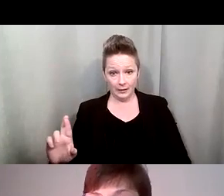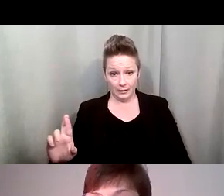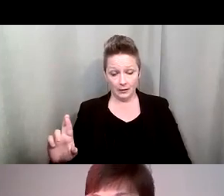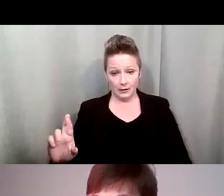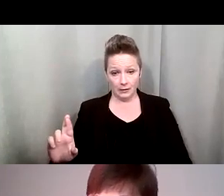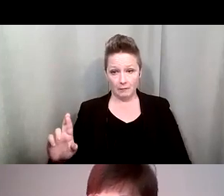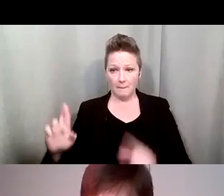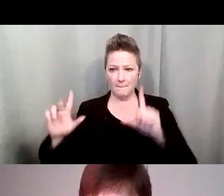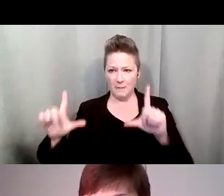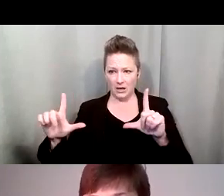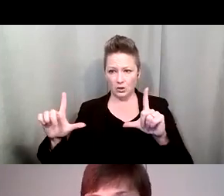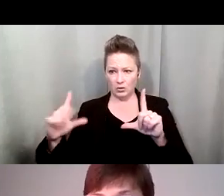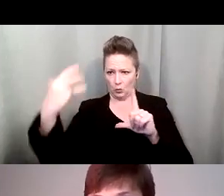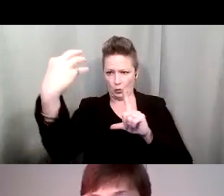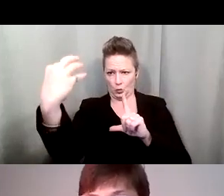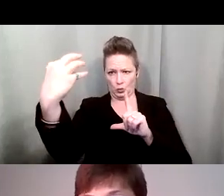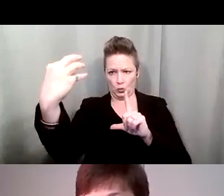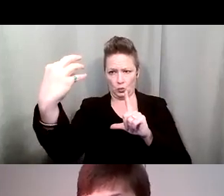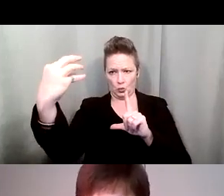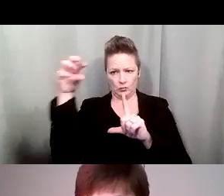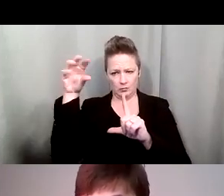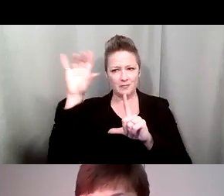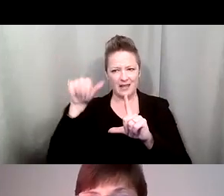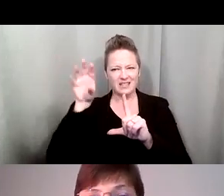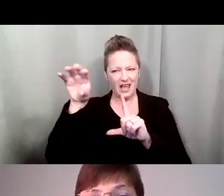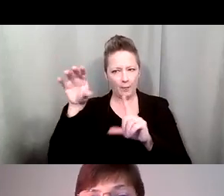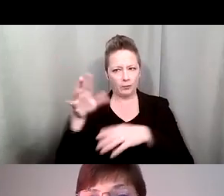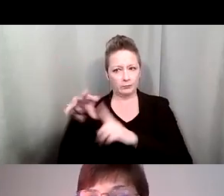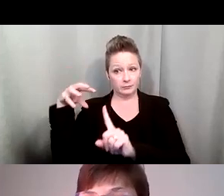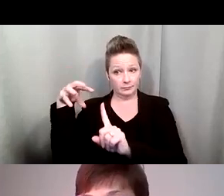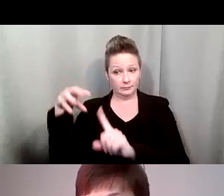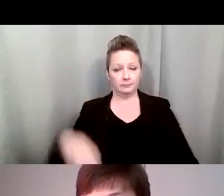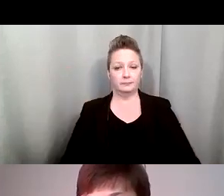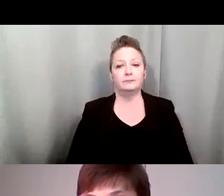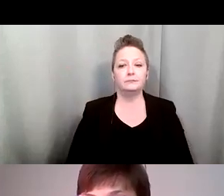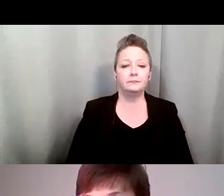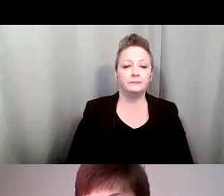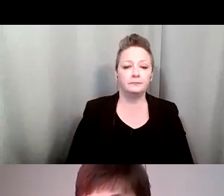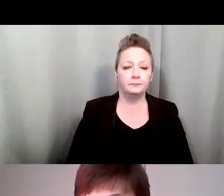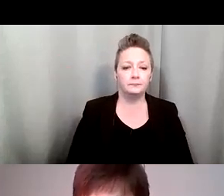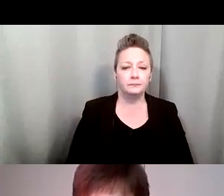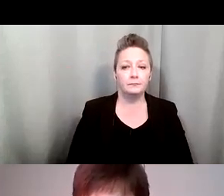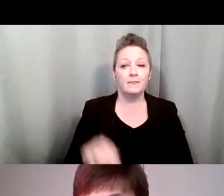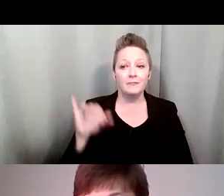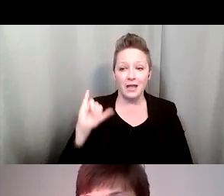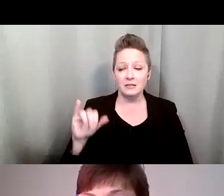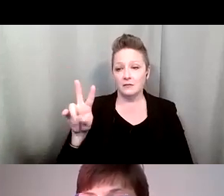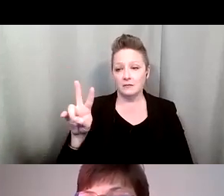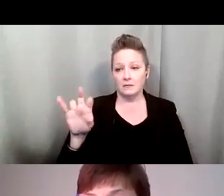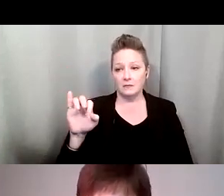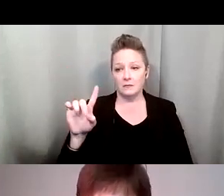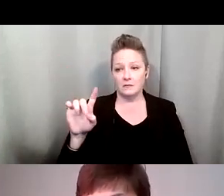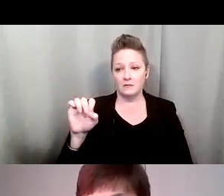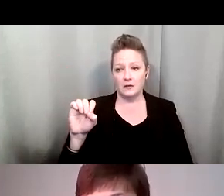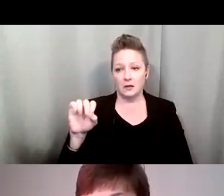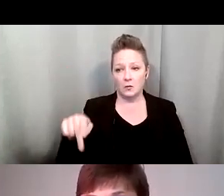a bigger screen with a little circle on top as the camera, but it's one example of a video phone. Video phone